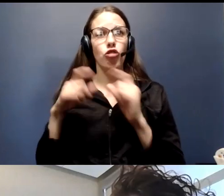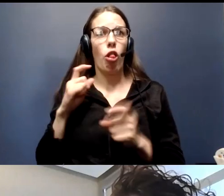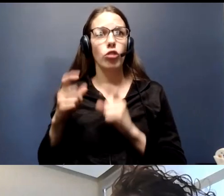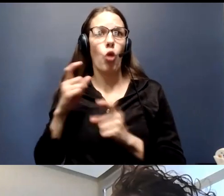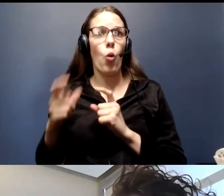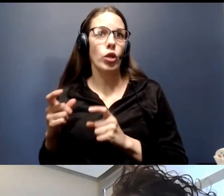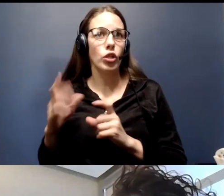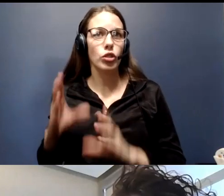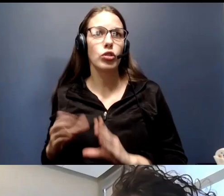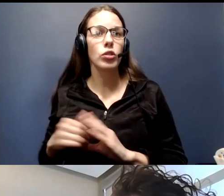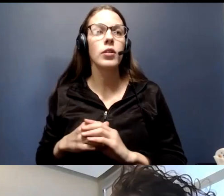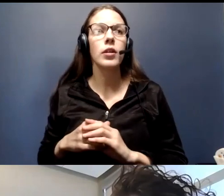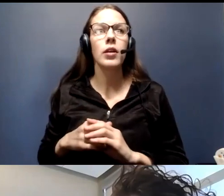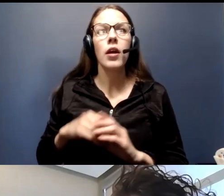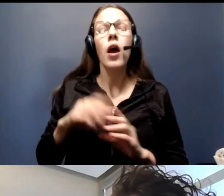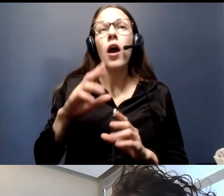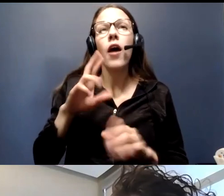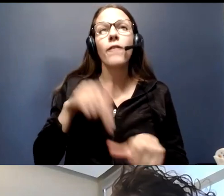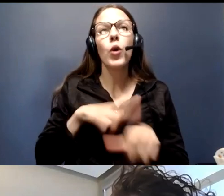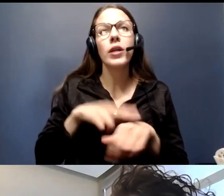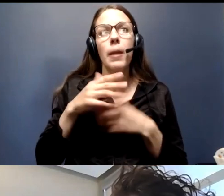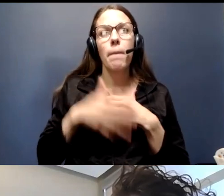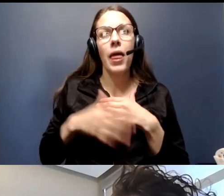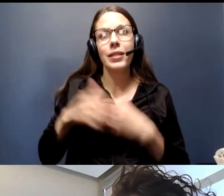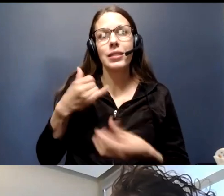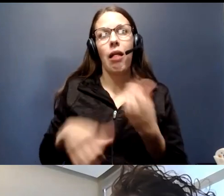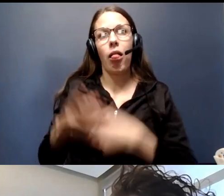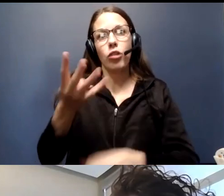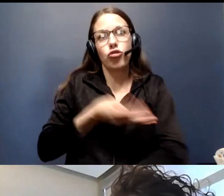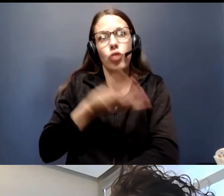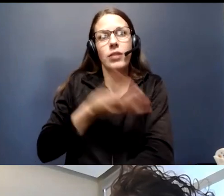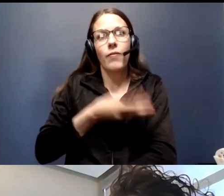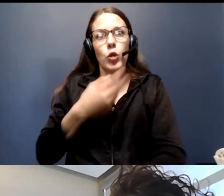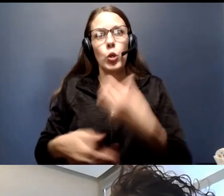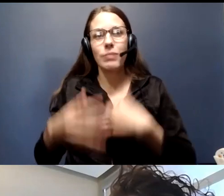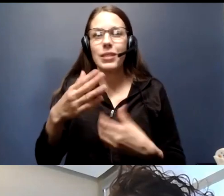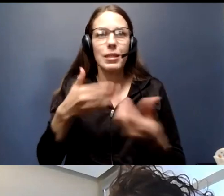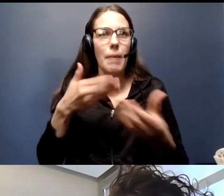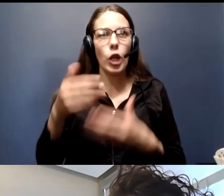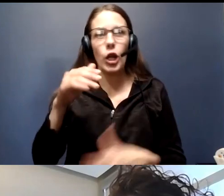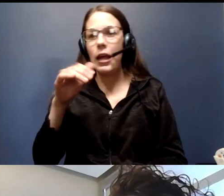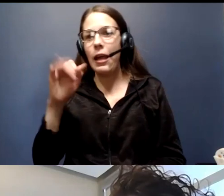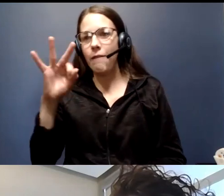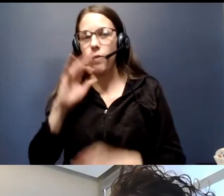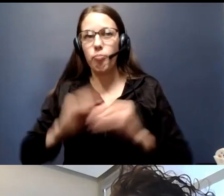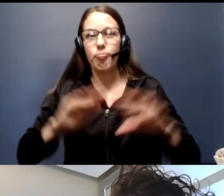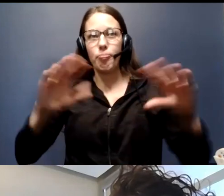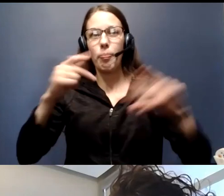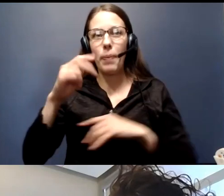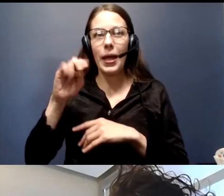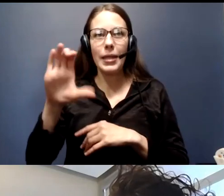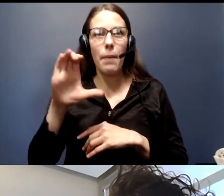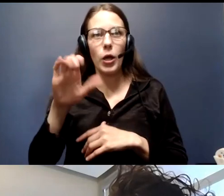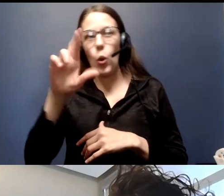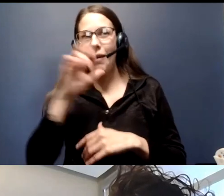Of course, blood components are still transfused, pandemic or no pandemic. There are patients in treatment